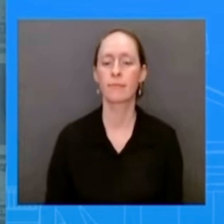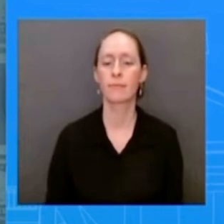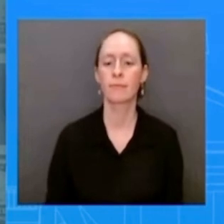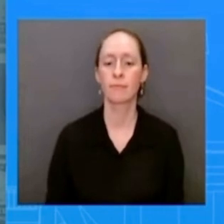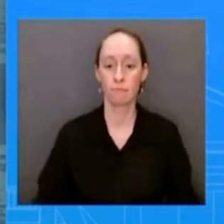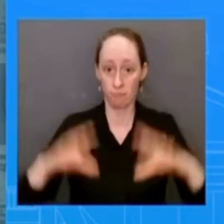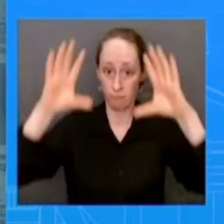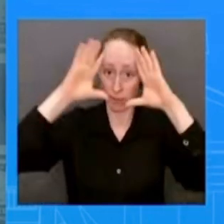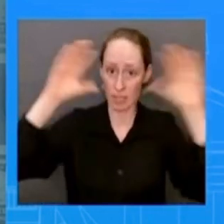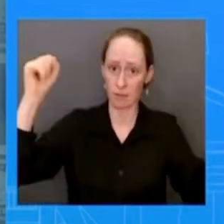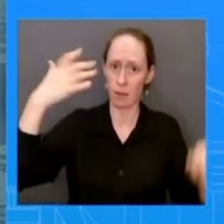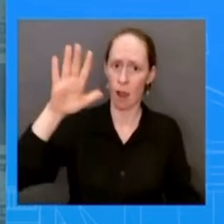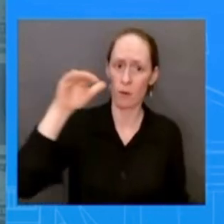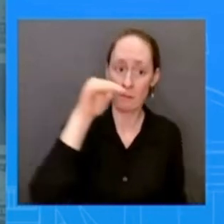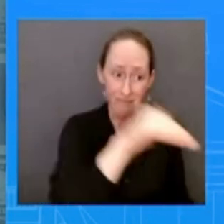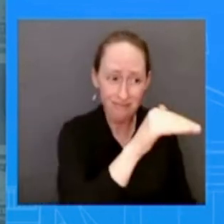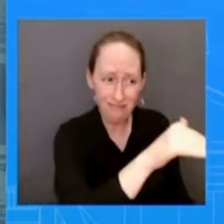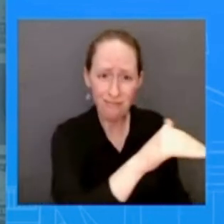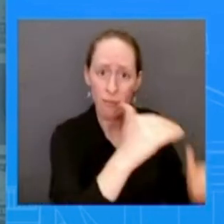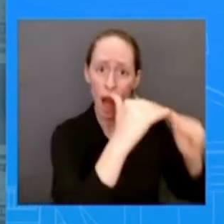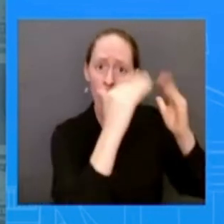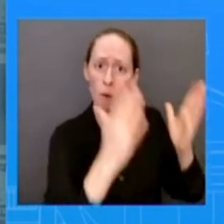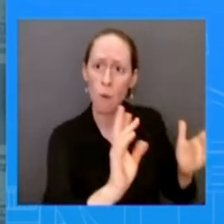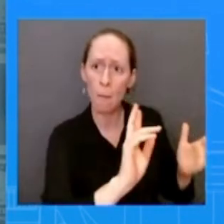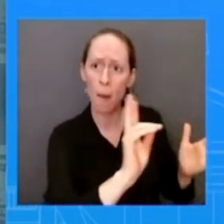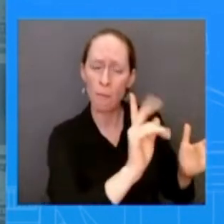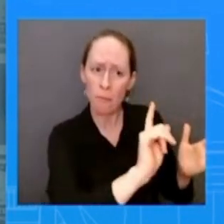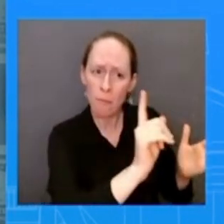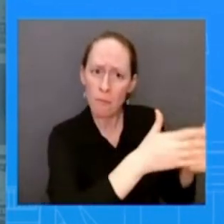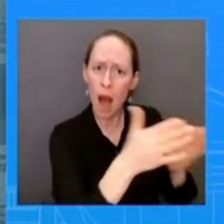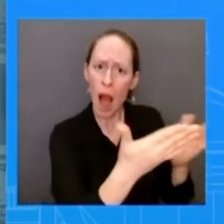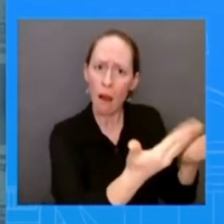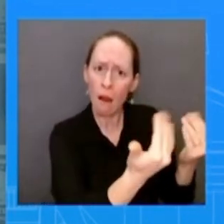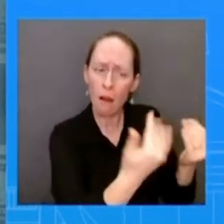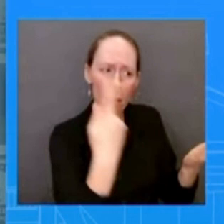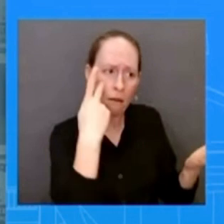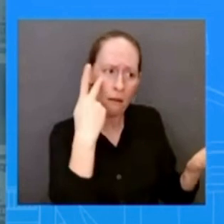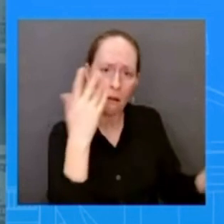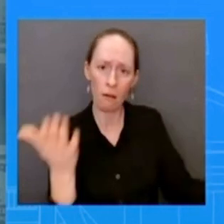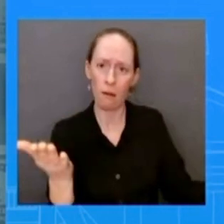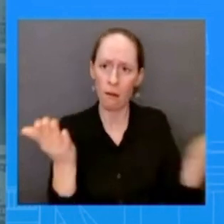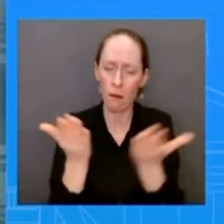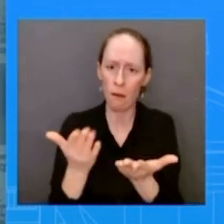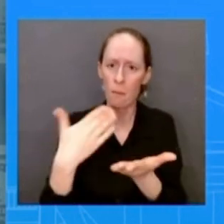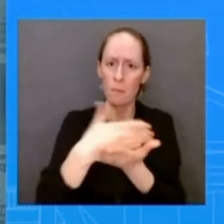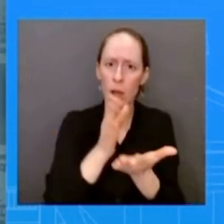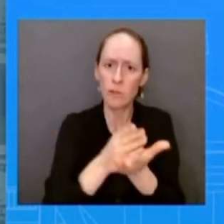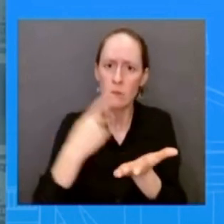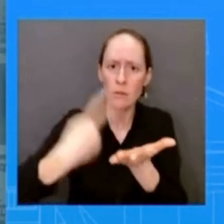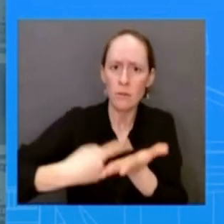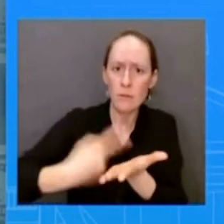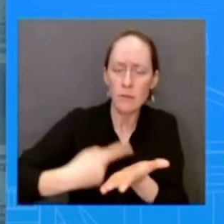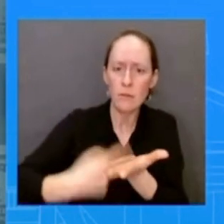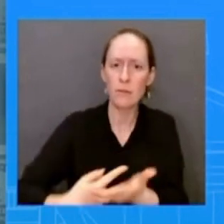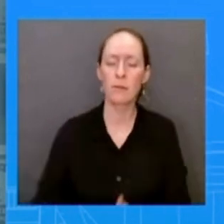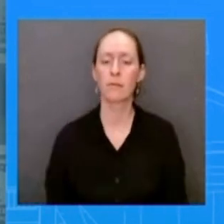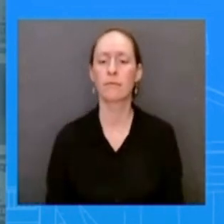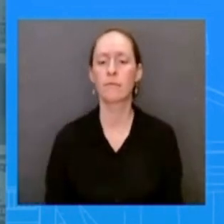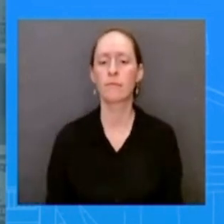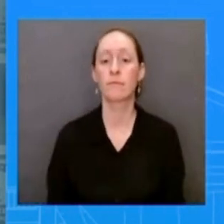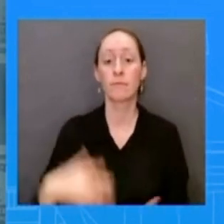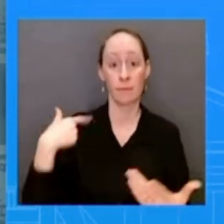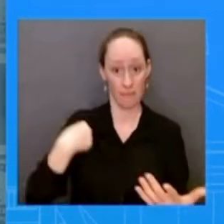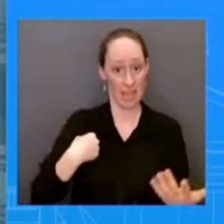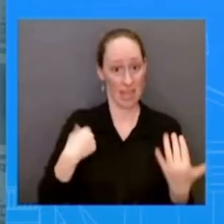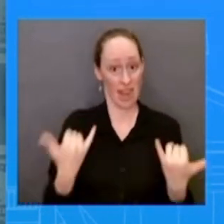so i'm not going to go i'm not going to break it down into uh specifics here again it will be transparent and you all will see it on thursday but i'll say more broadly uh